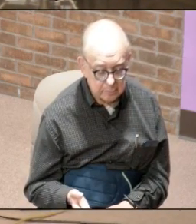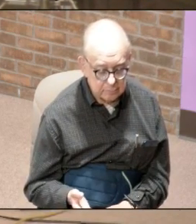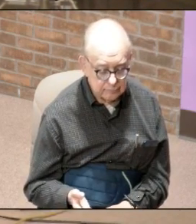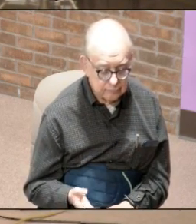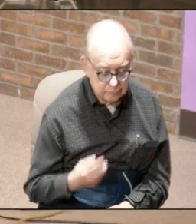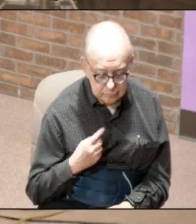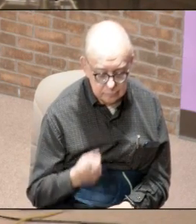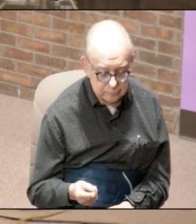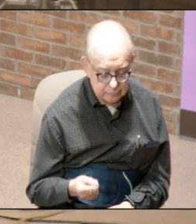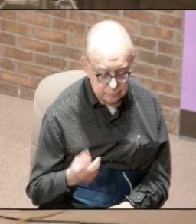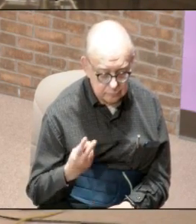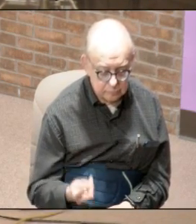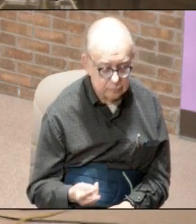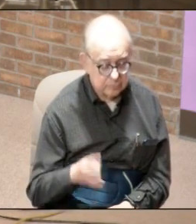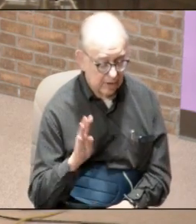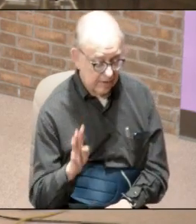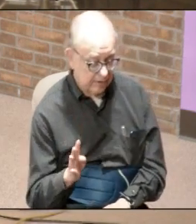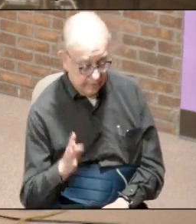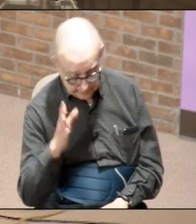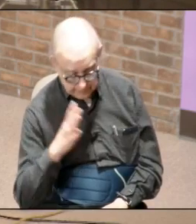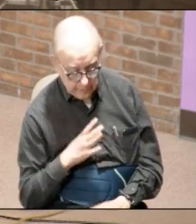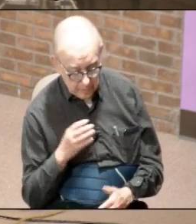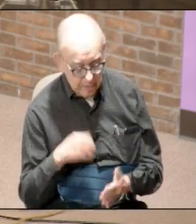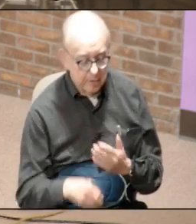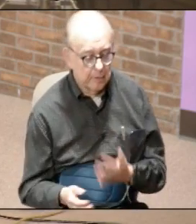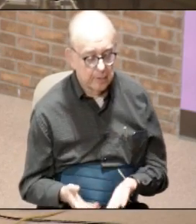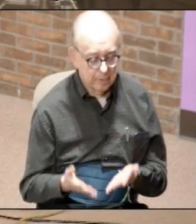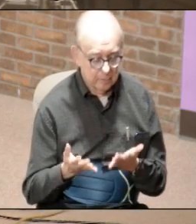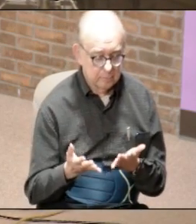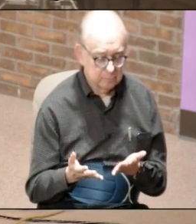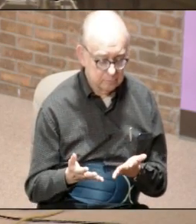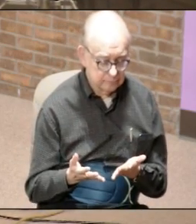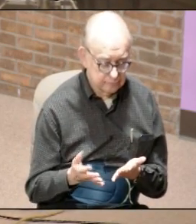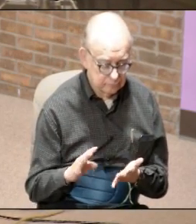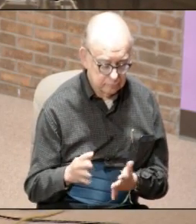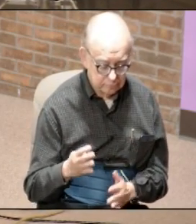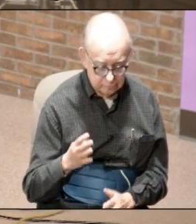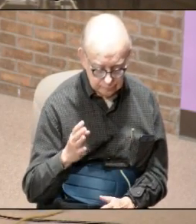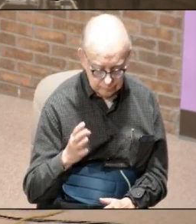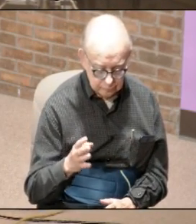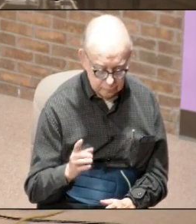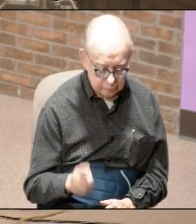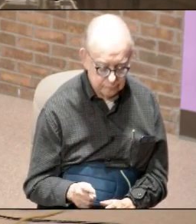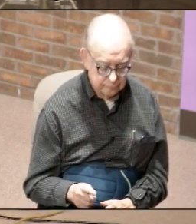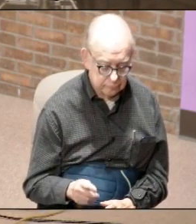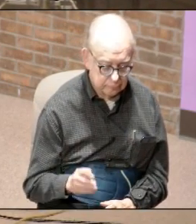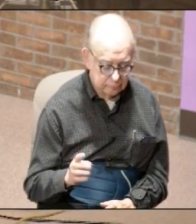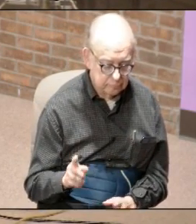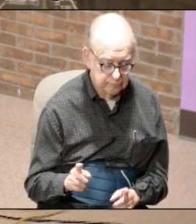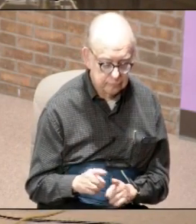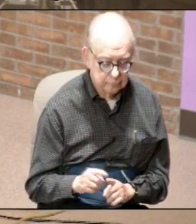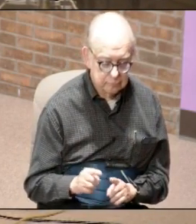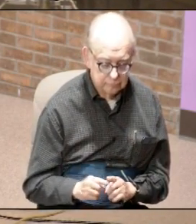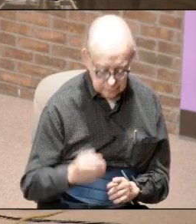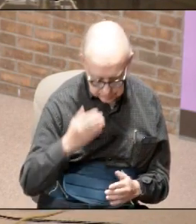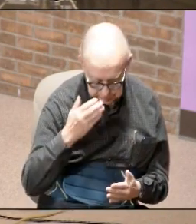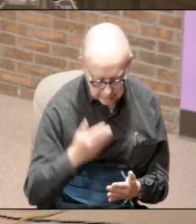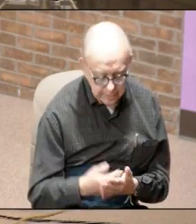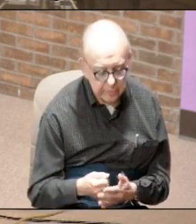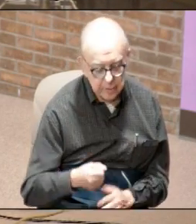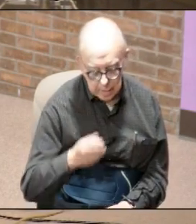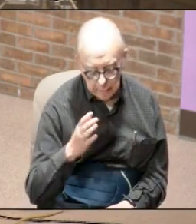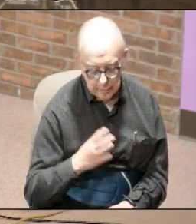he says because I see four in the fire and the fourth one looks like one like the son of man